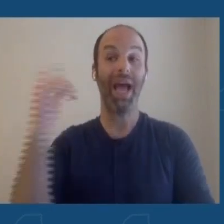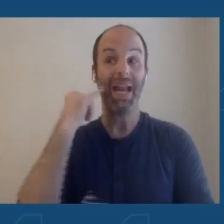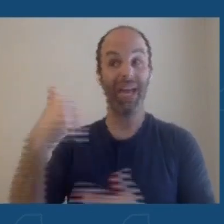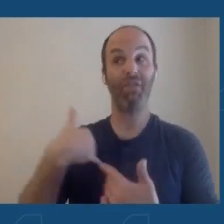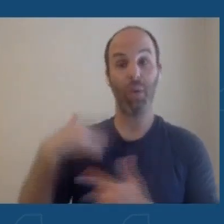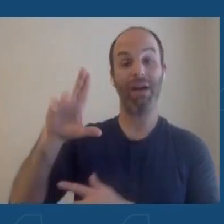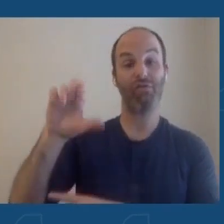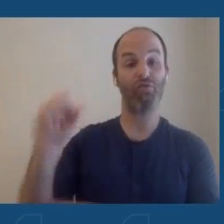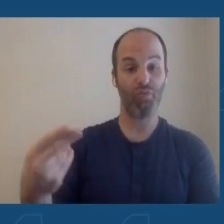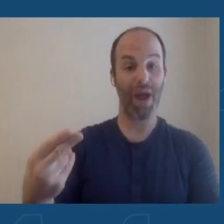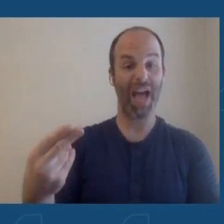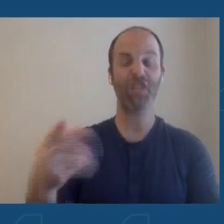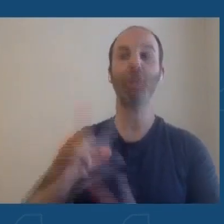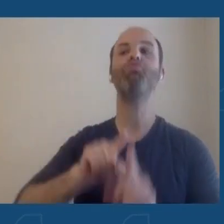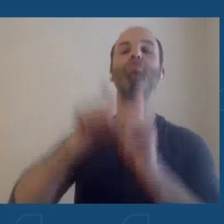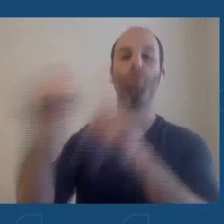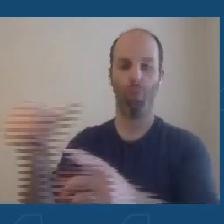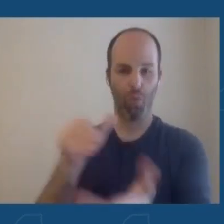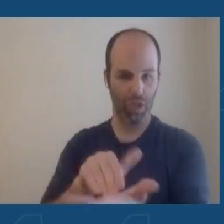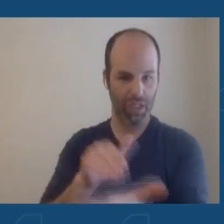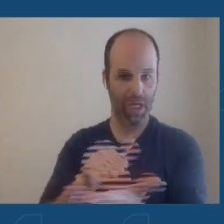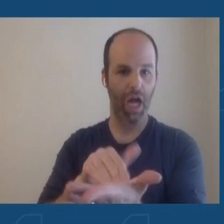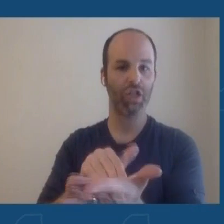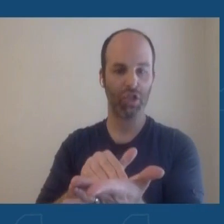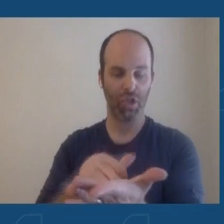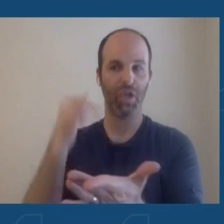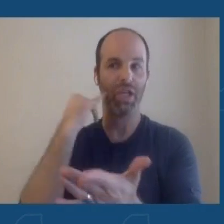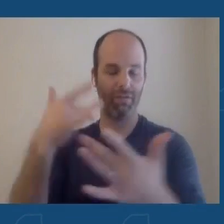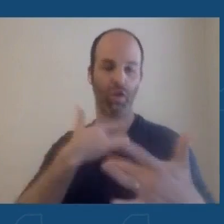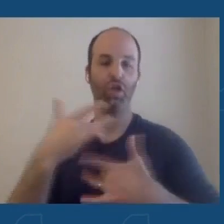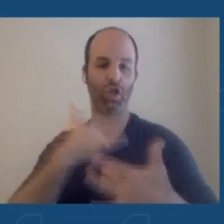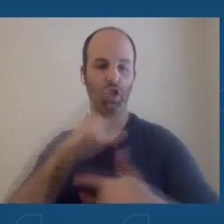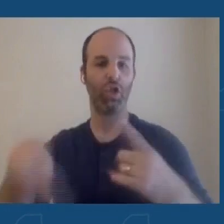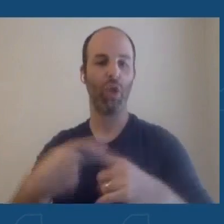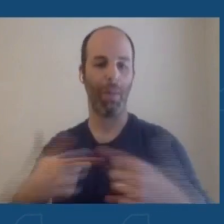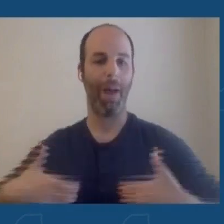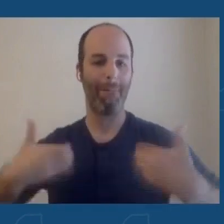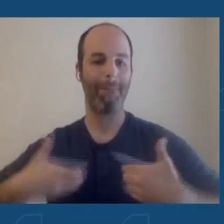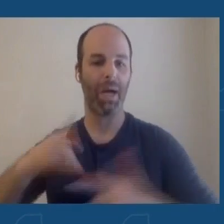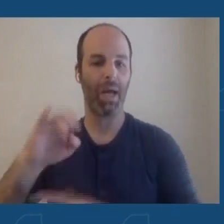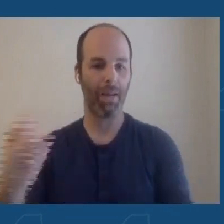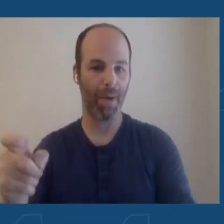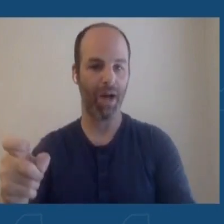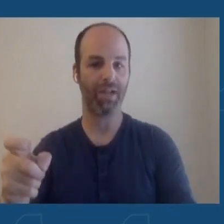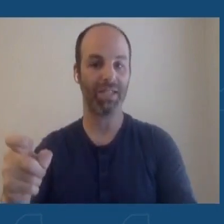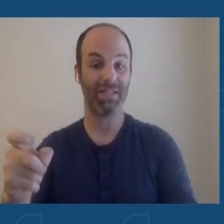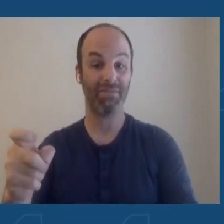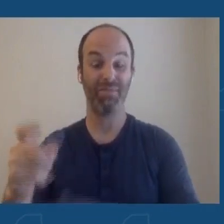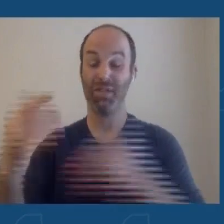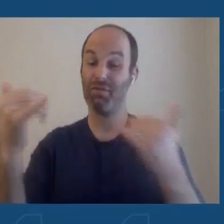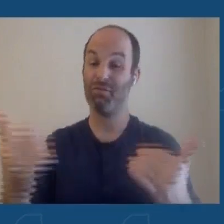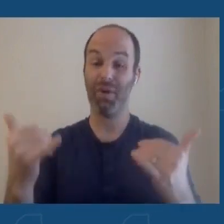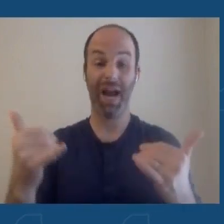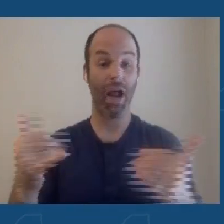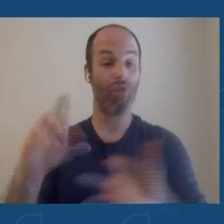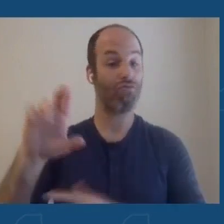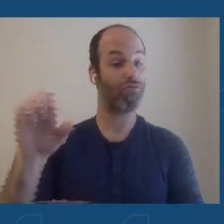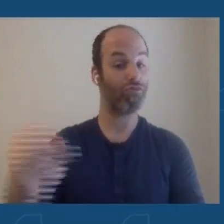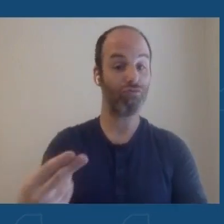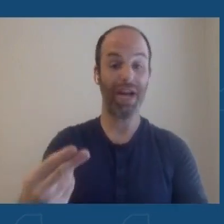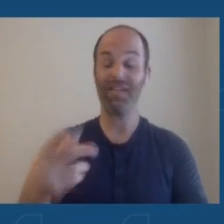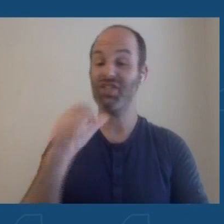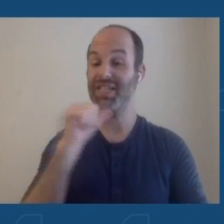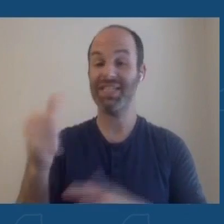attention if you're concerned about monkeypox. In this outbreak, rashes have not always been generalized